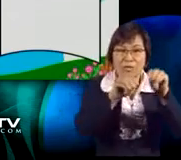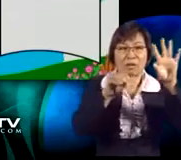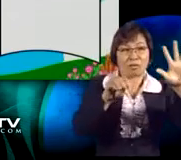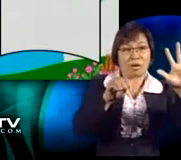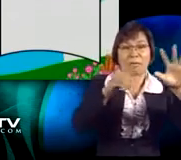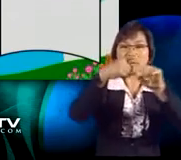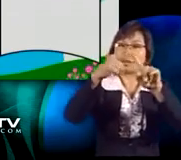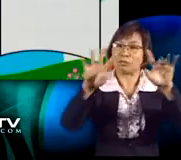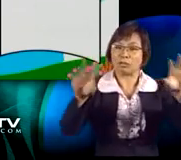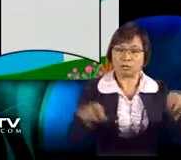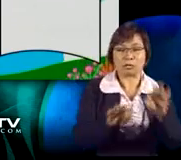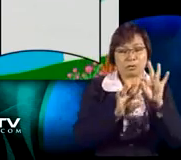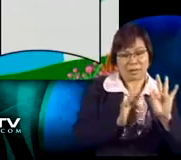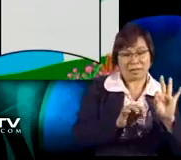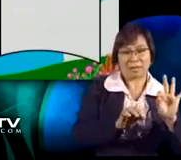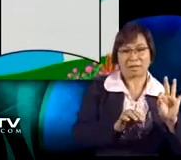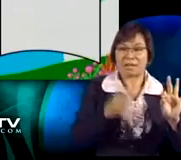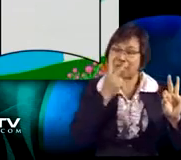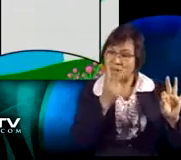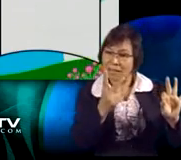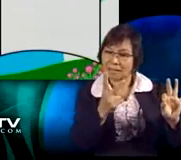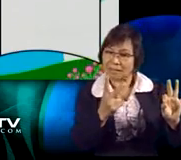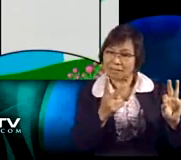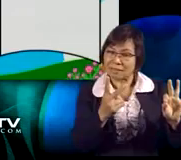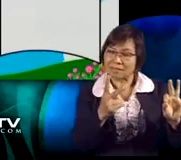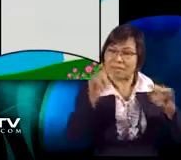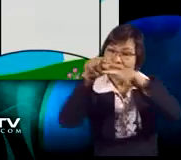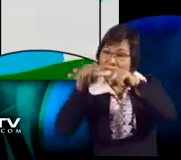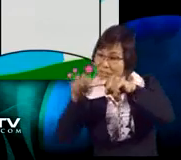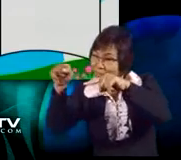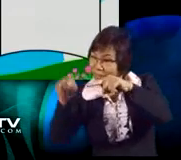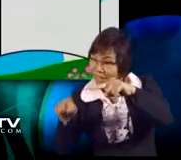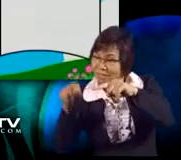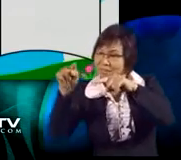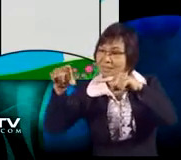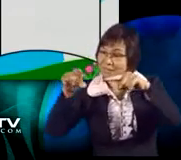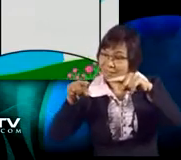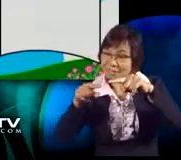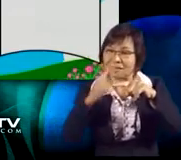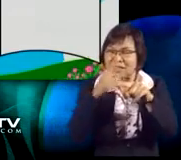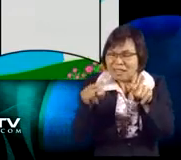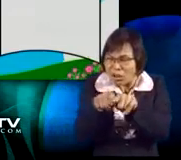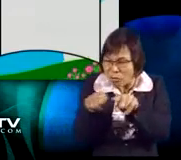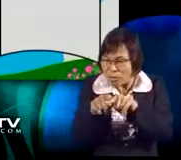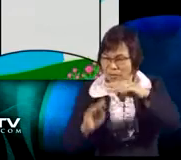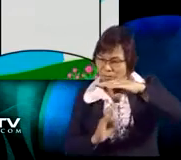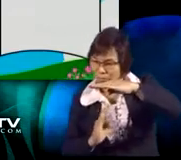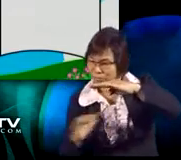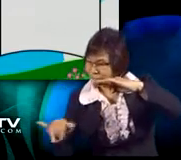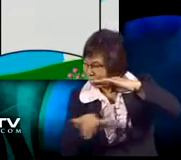That is, 5 plus 4 equals 9. Then, we look at the two fractions